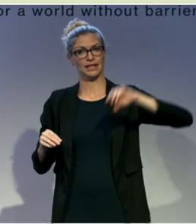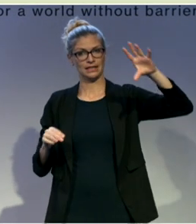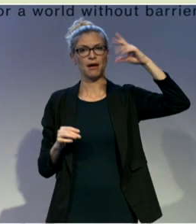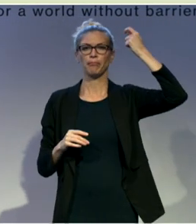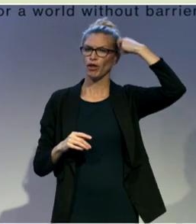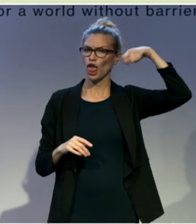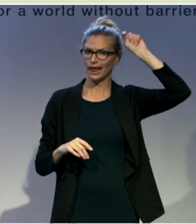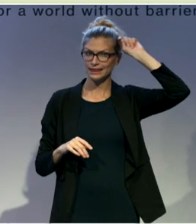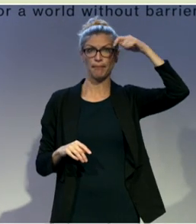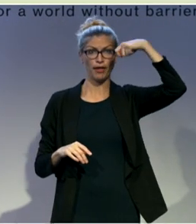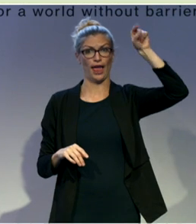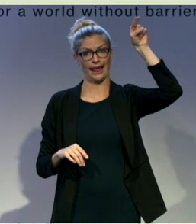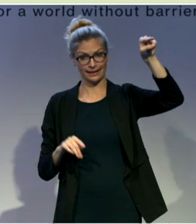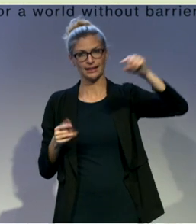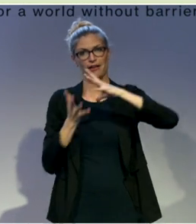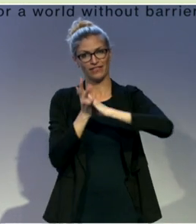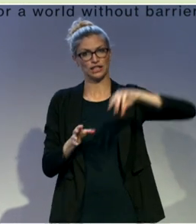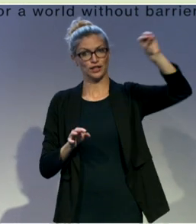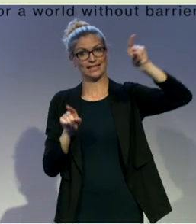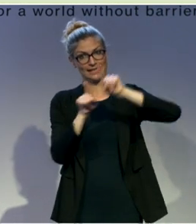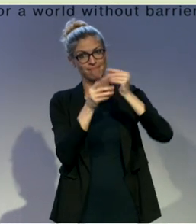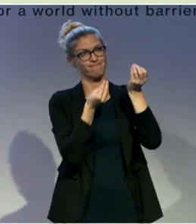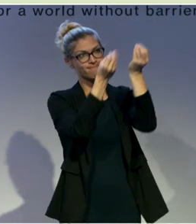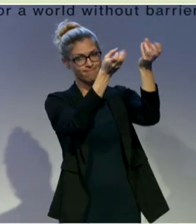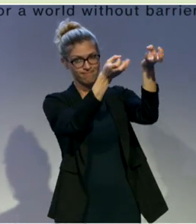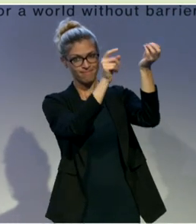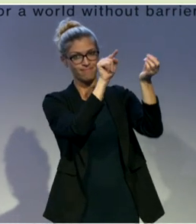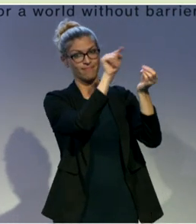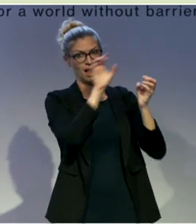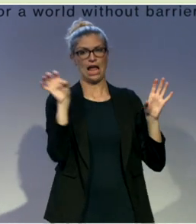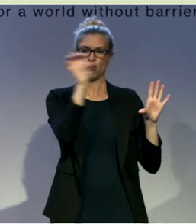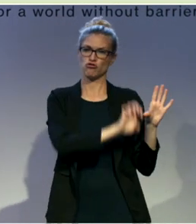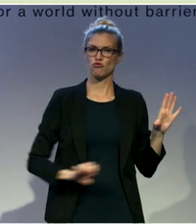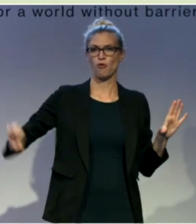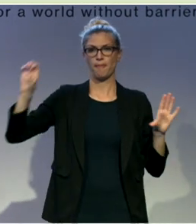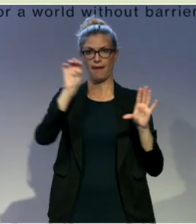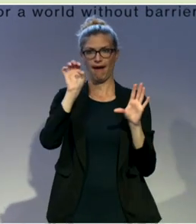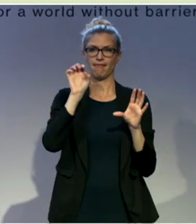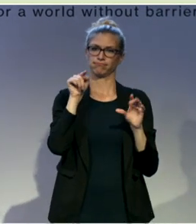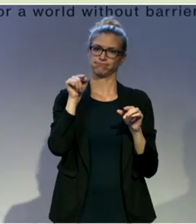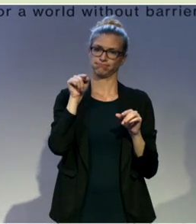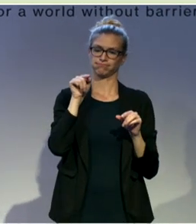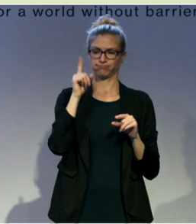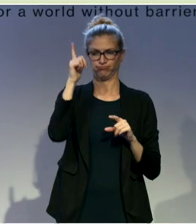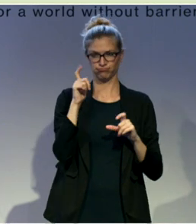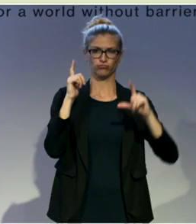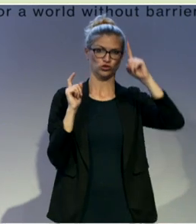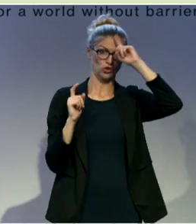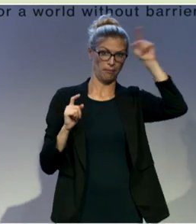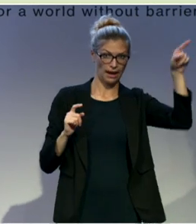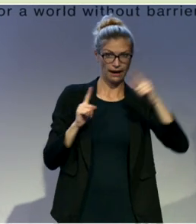after them we want to spread out in Europe. We start with Germany, France and Italy, because there we have a lot of long term